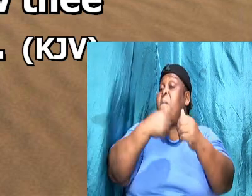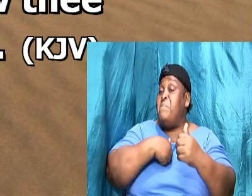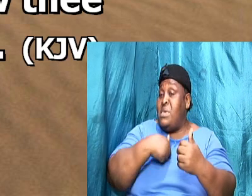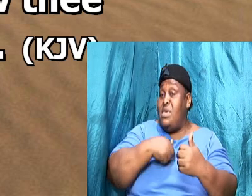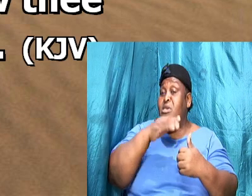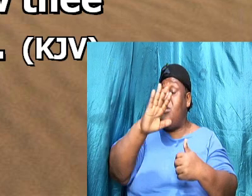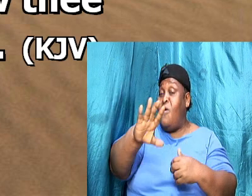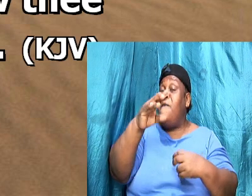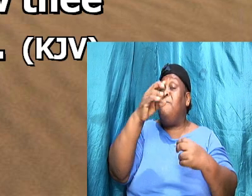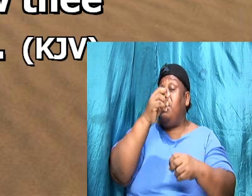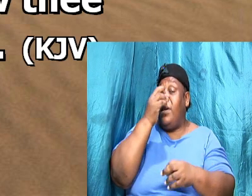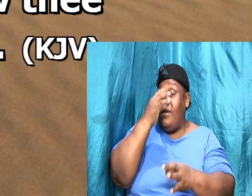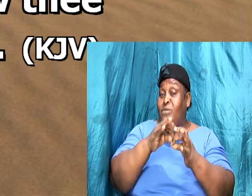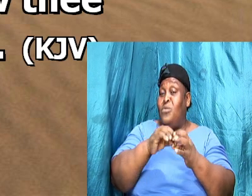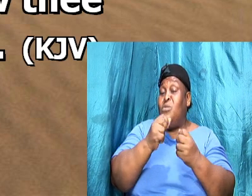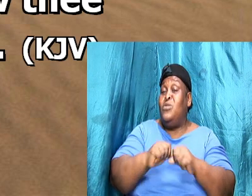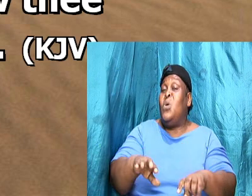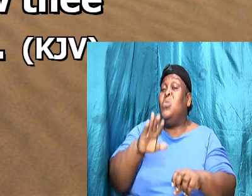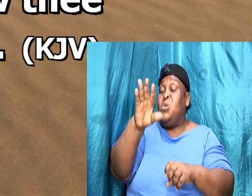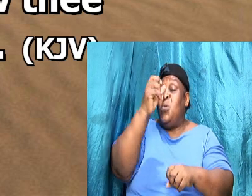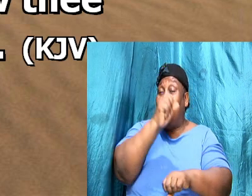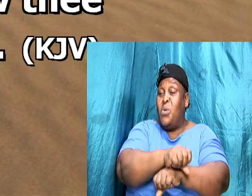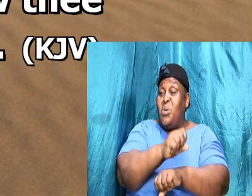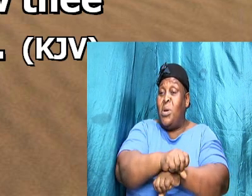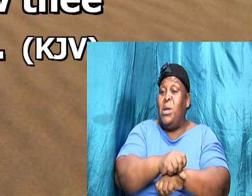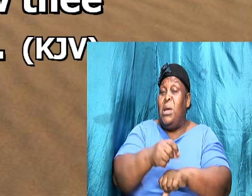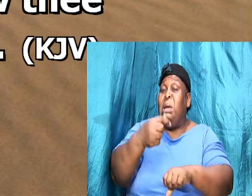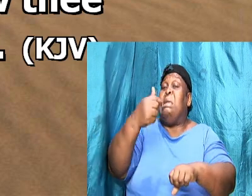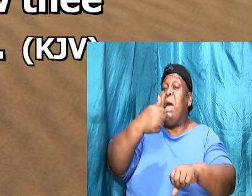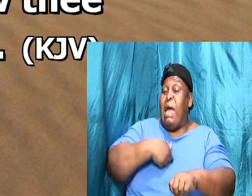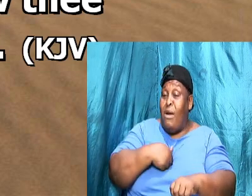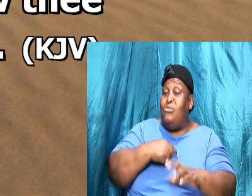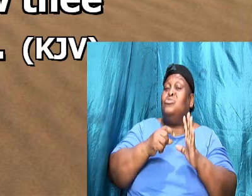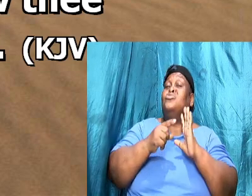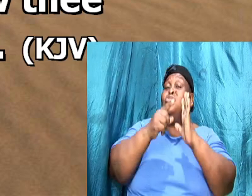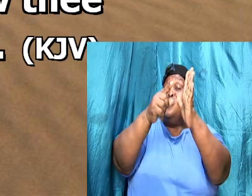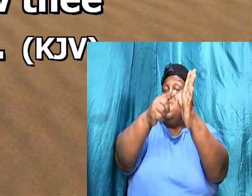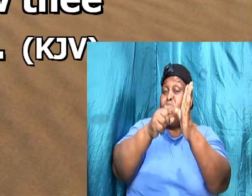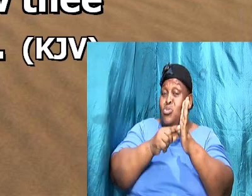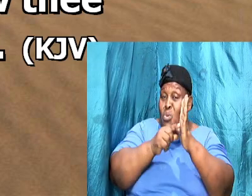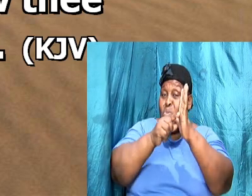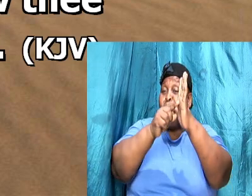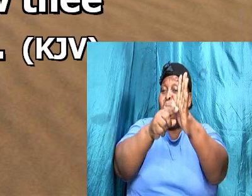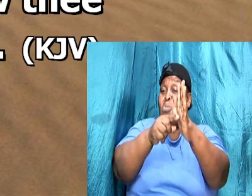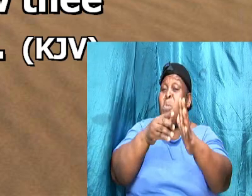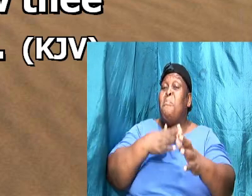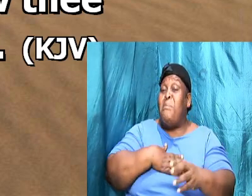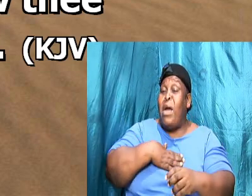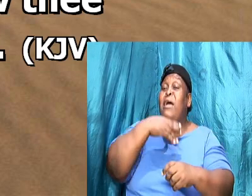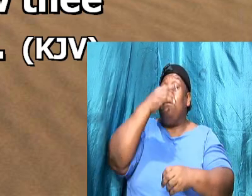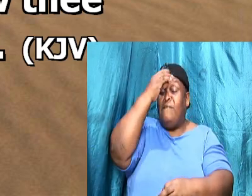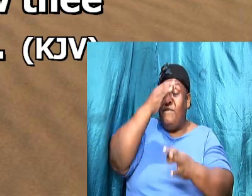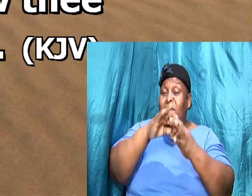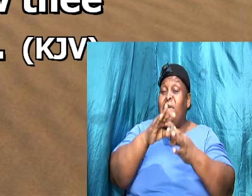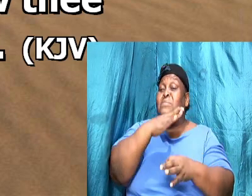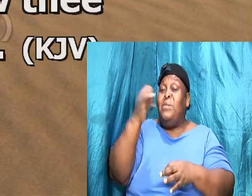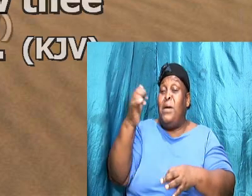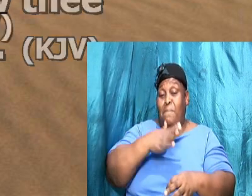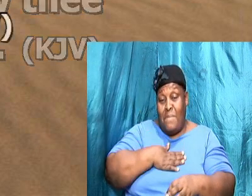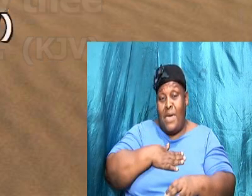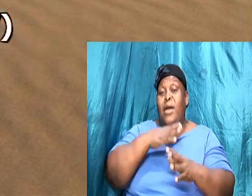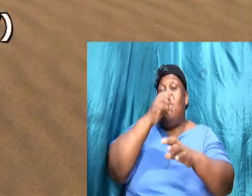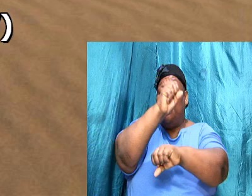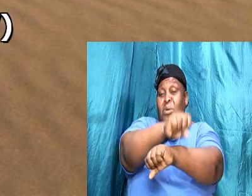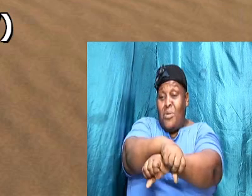me thy faith without thy works and I will show thee my faith by my works